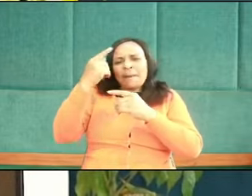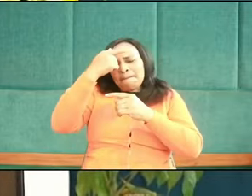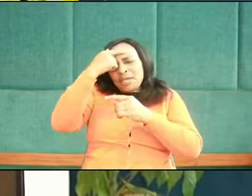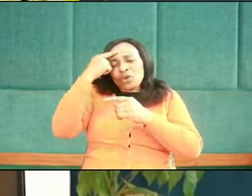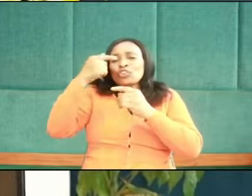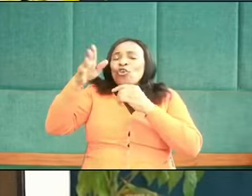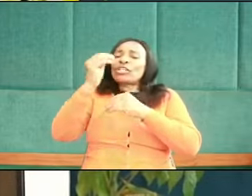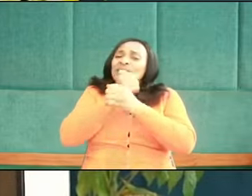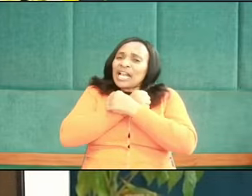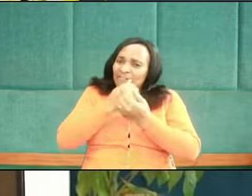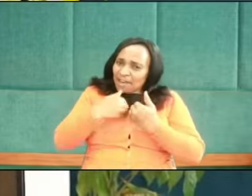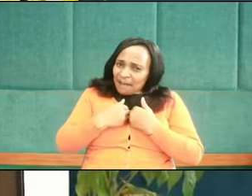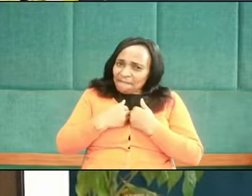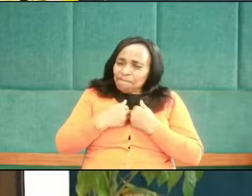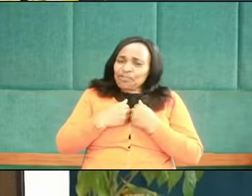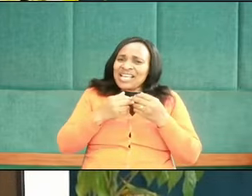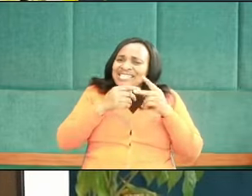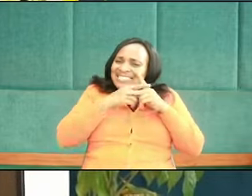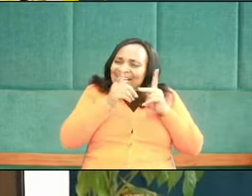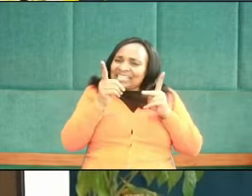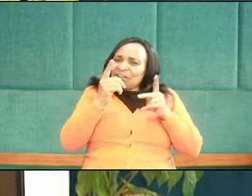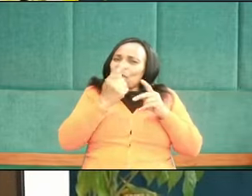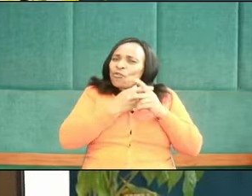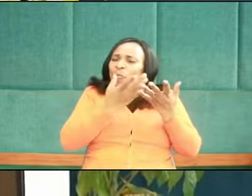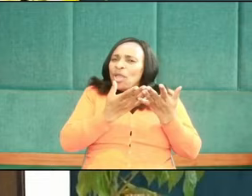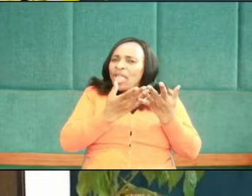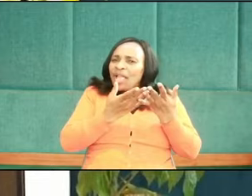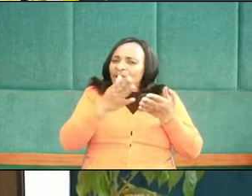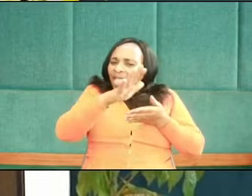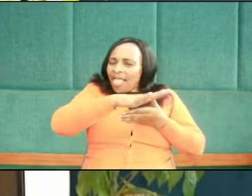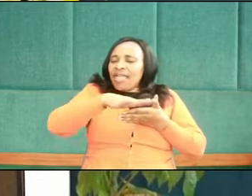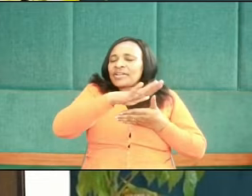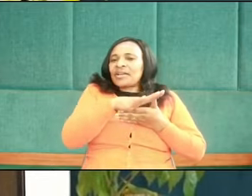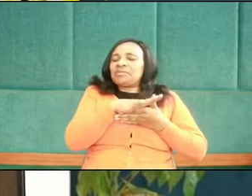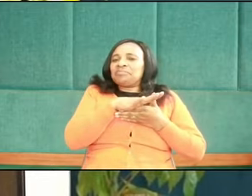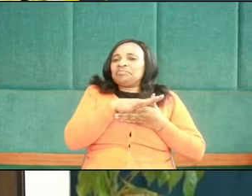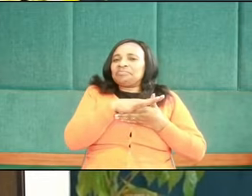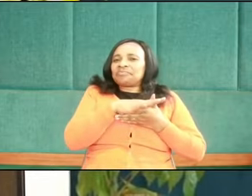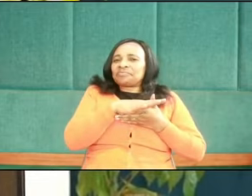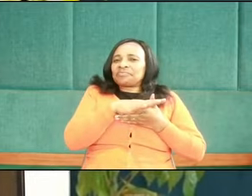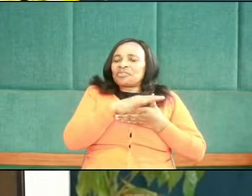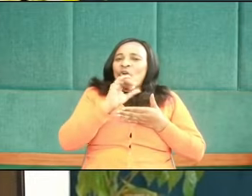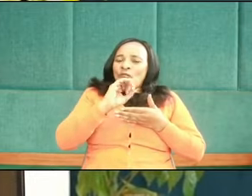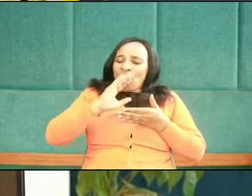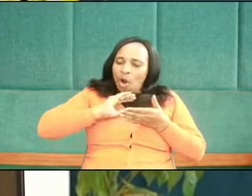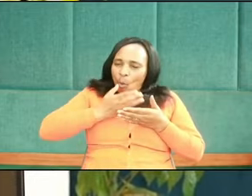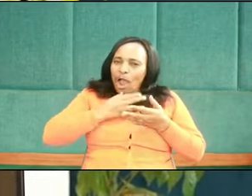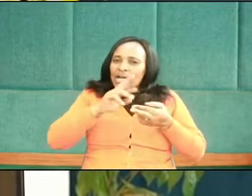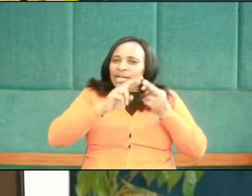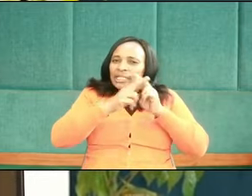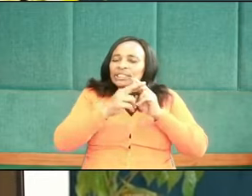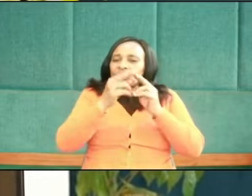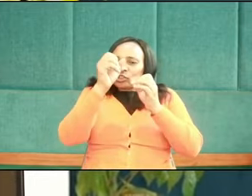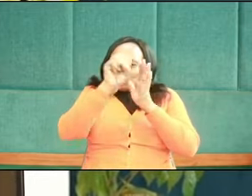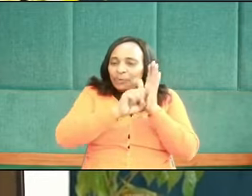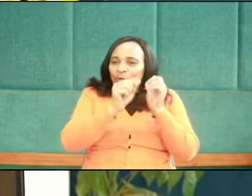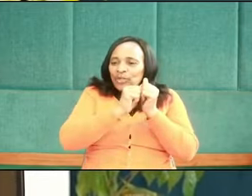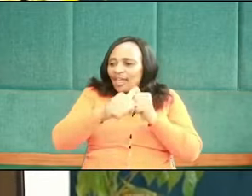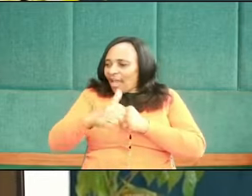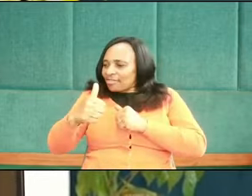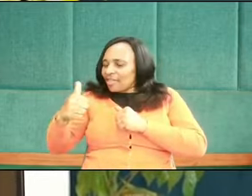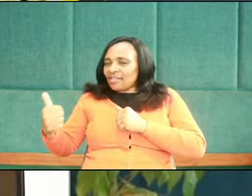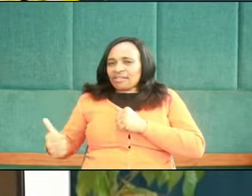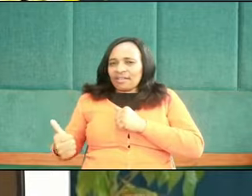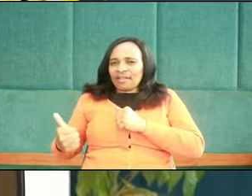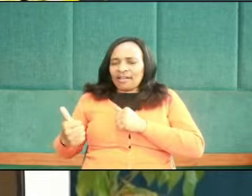is love. He's beginning from the fundamental area of our relationship with others. So he